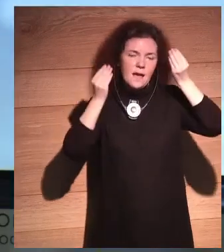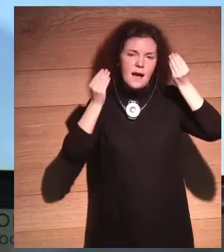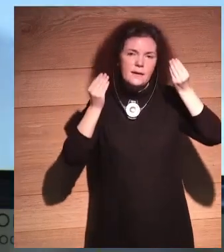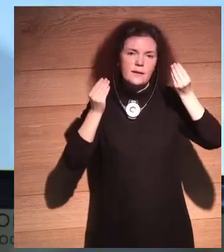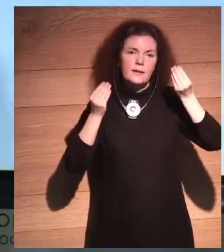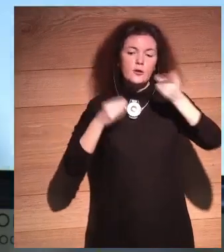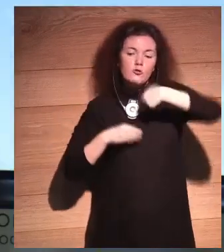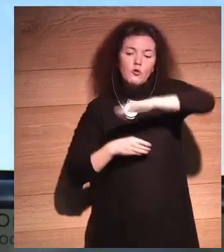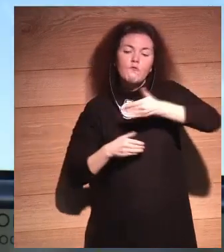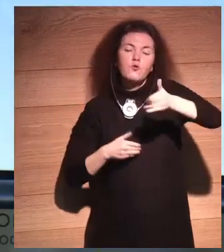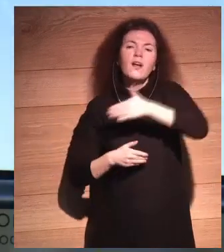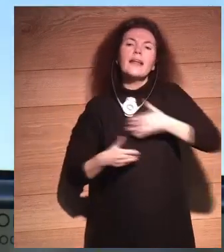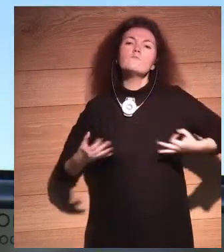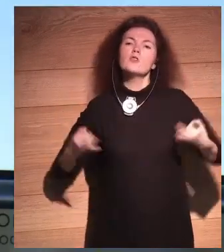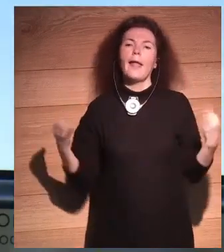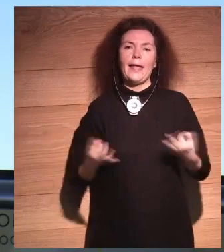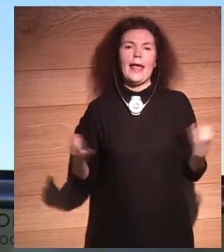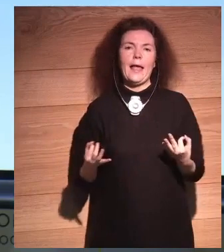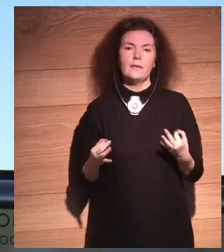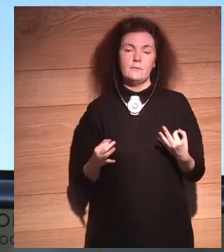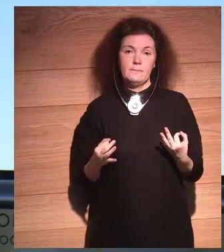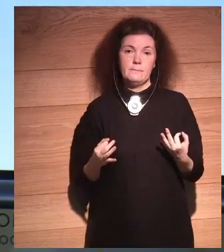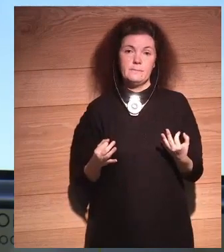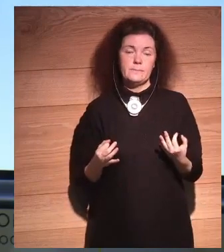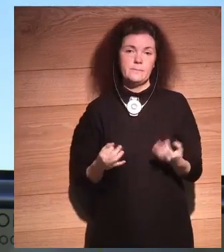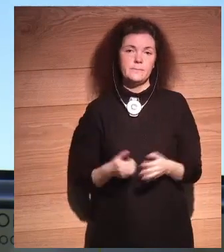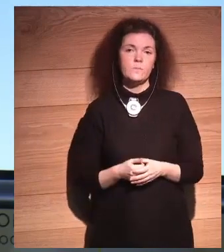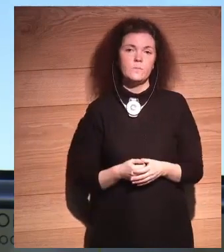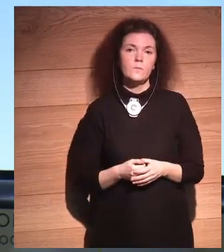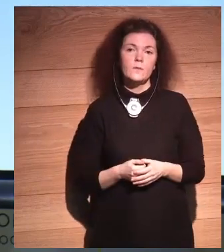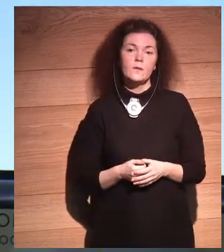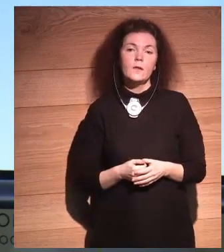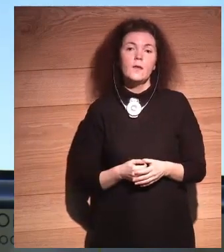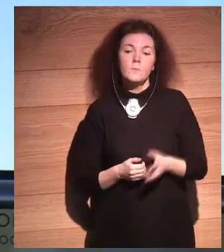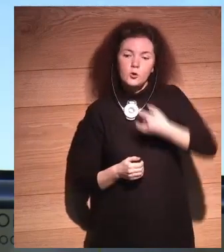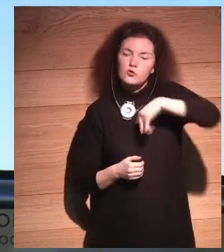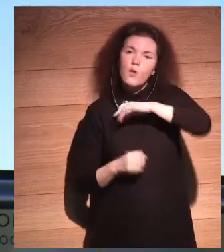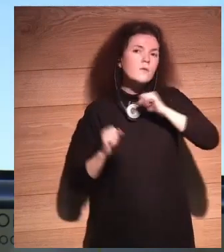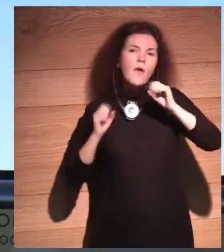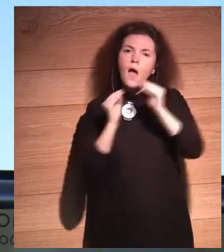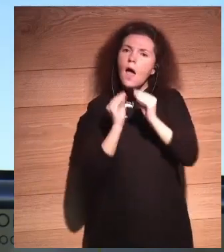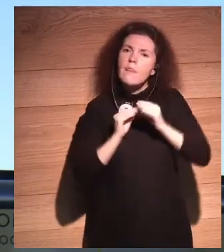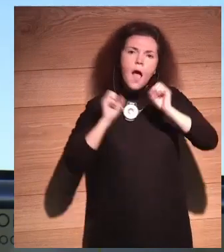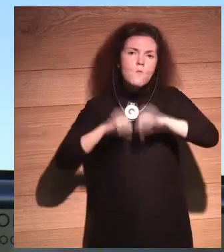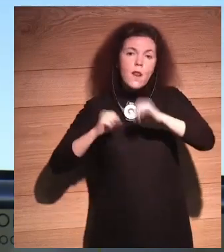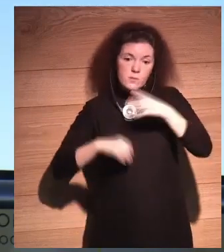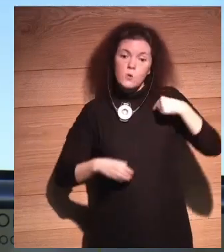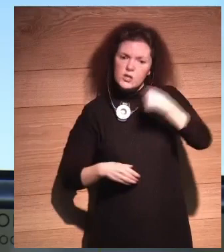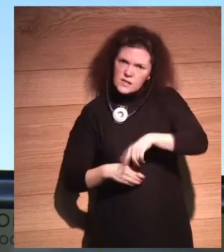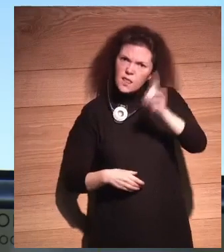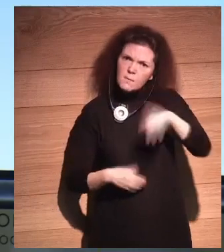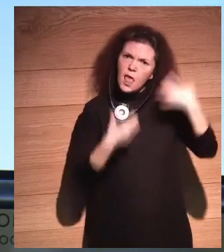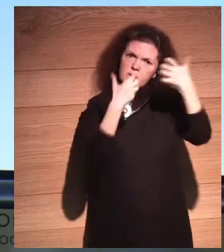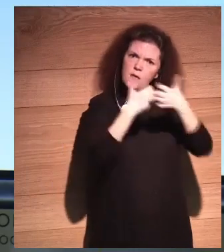You would be surprised how much we agree what we want, even between China, Russia, India, U.S. and Europe. There's quite a bit of agreement